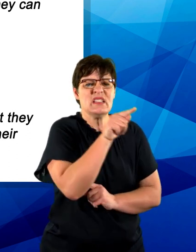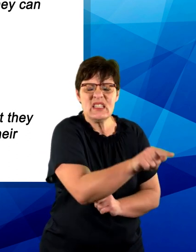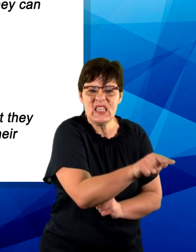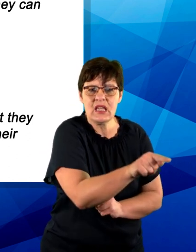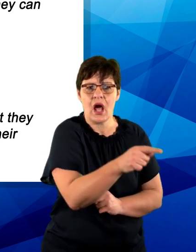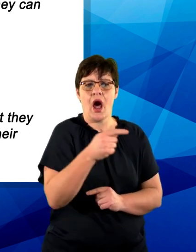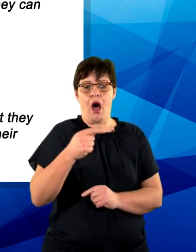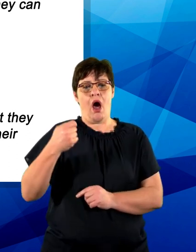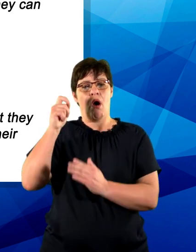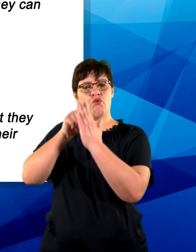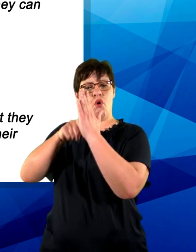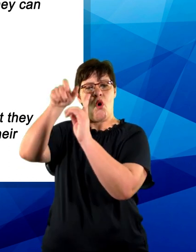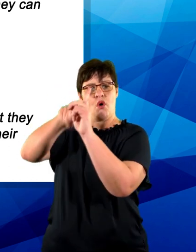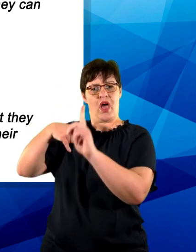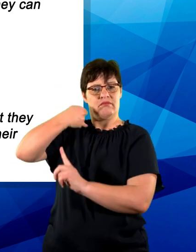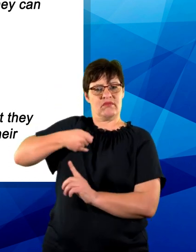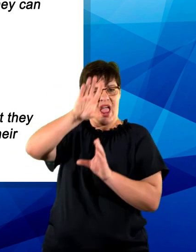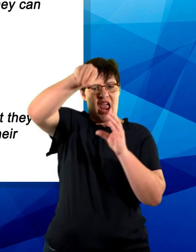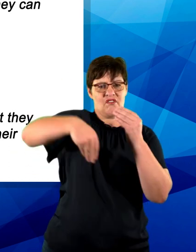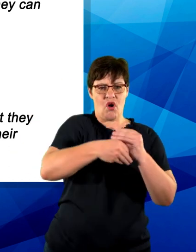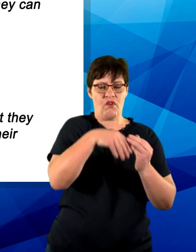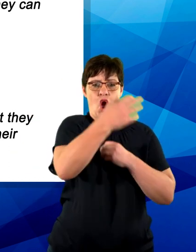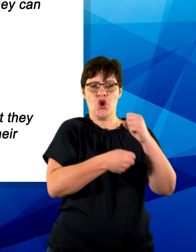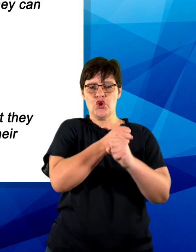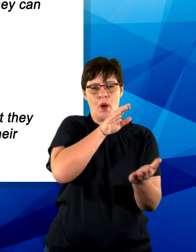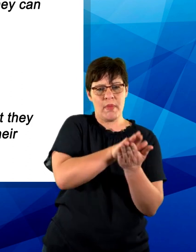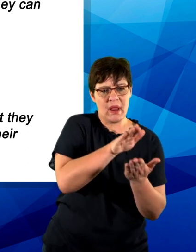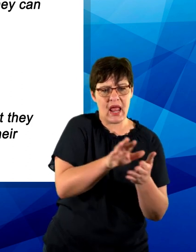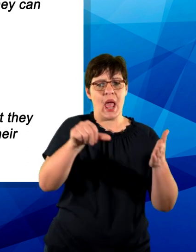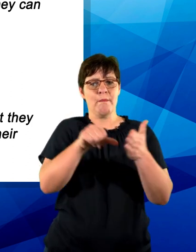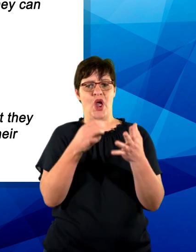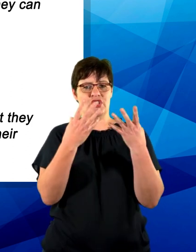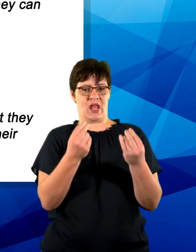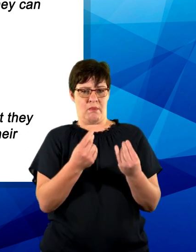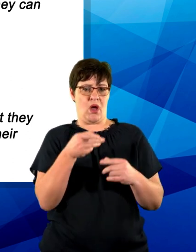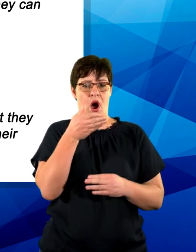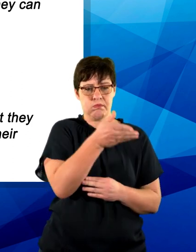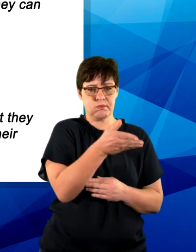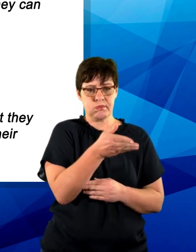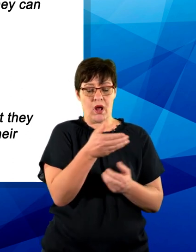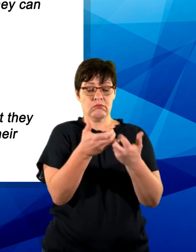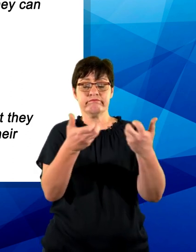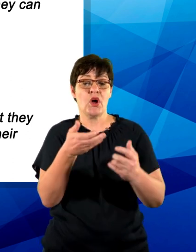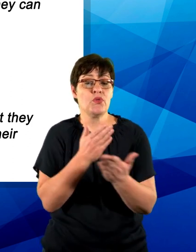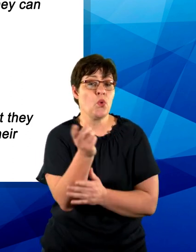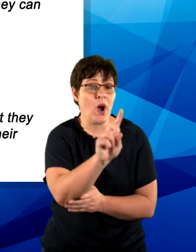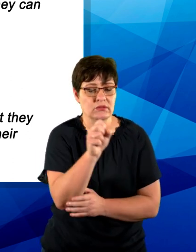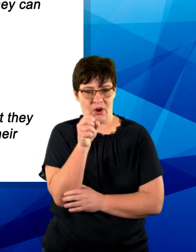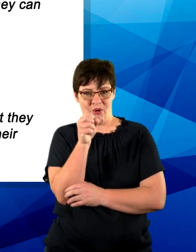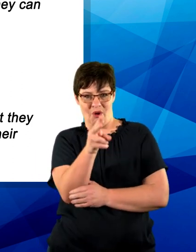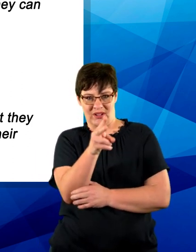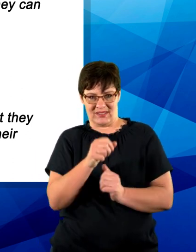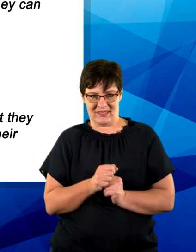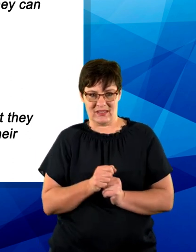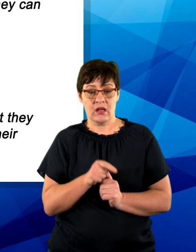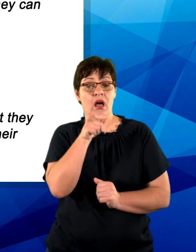author's surname is included, the year of publication and relevant page number, separated by a colon. According